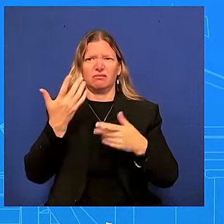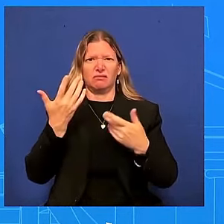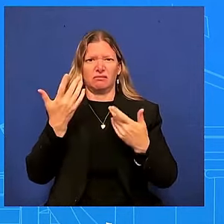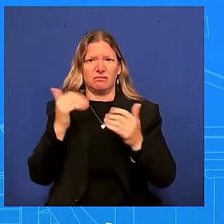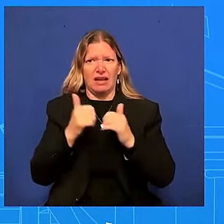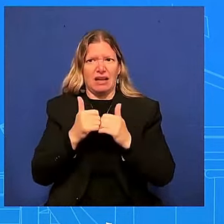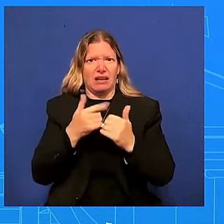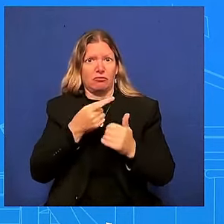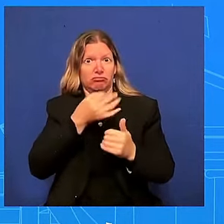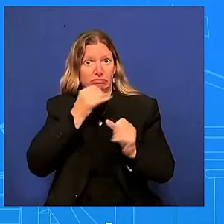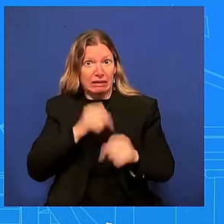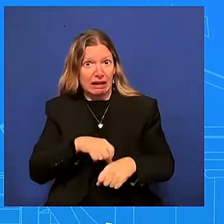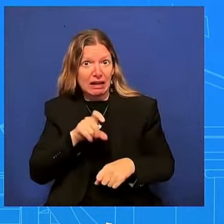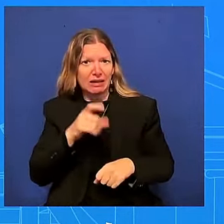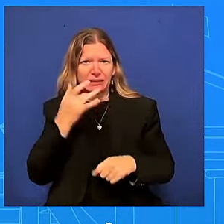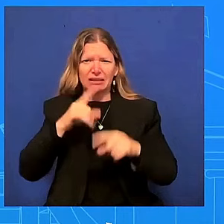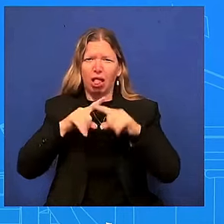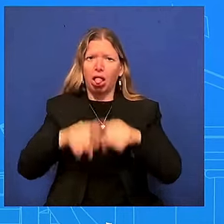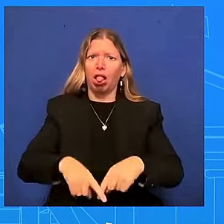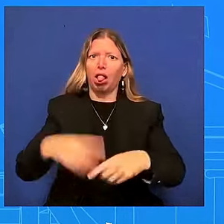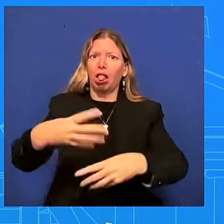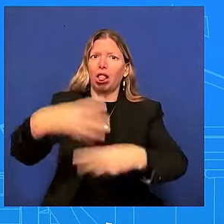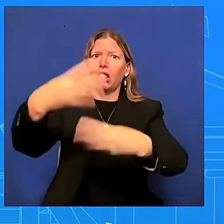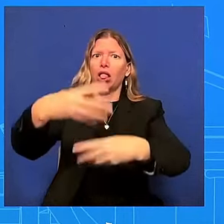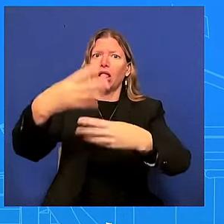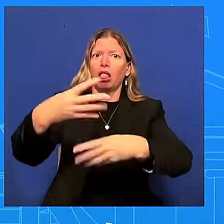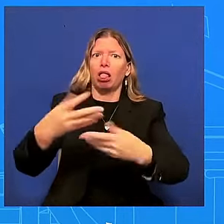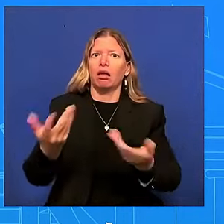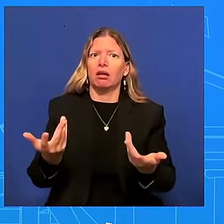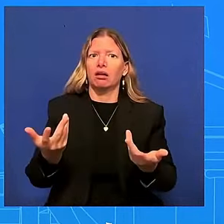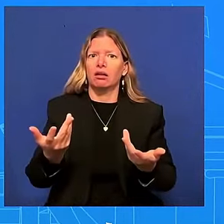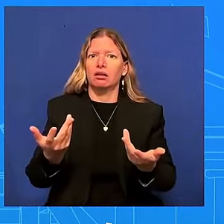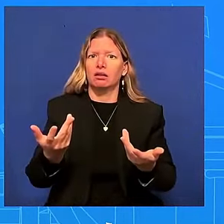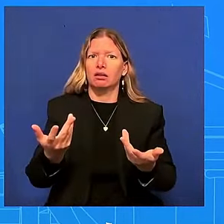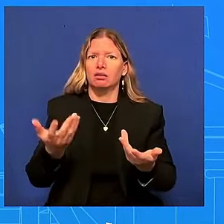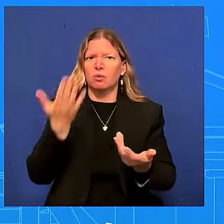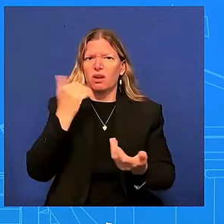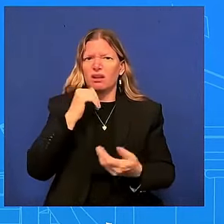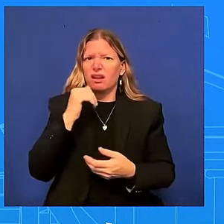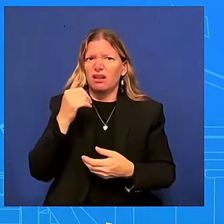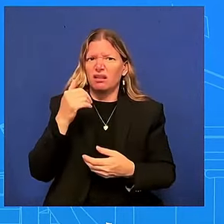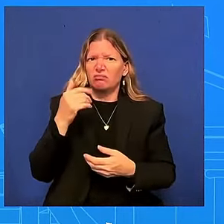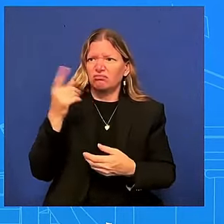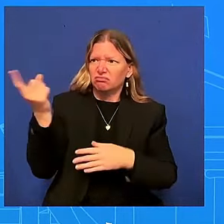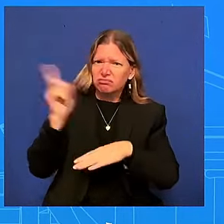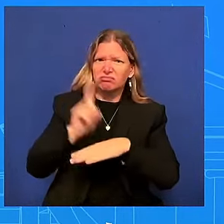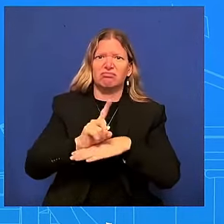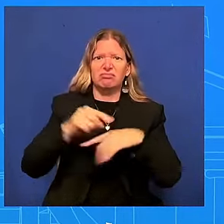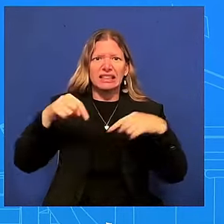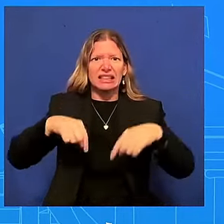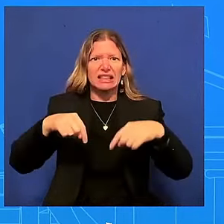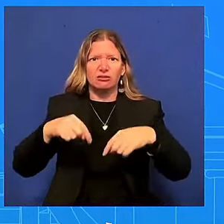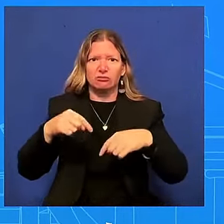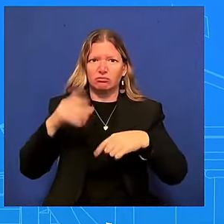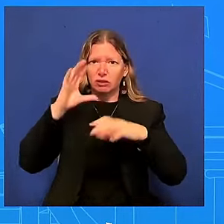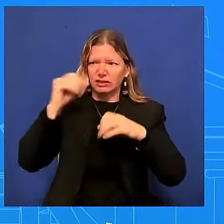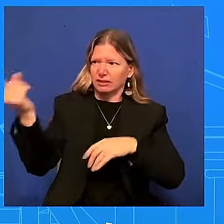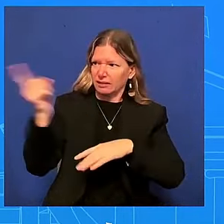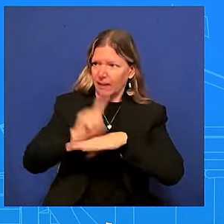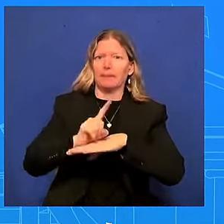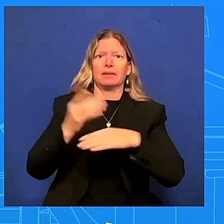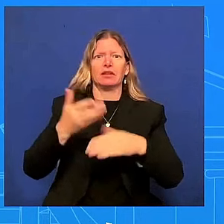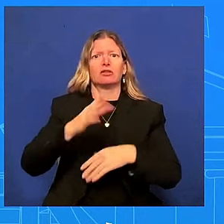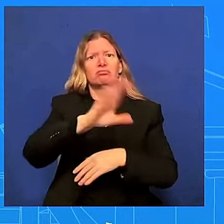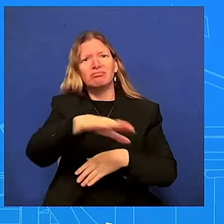away why can't he come down here and assure us and the american people that he's okay and and i have a follow okay